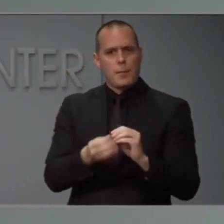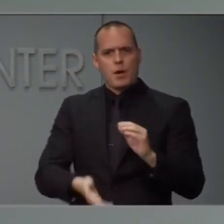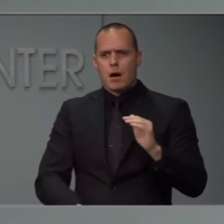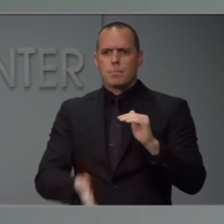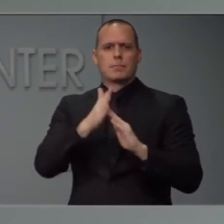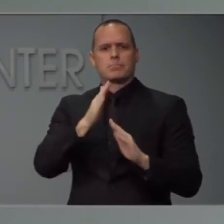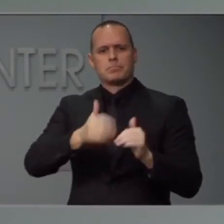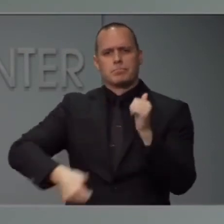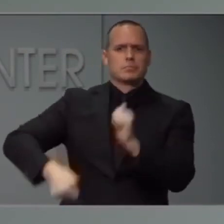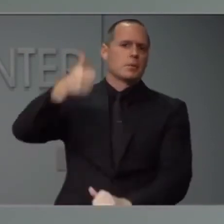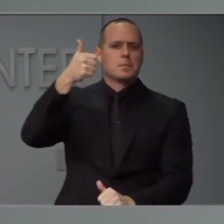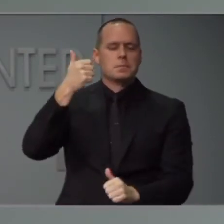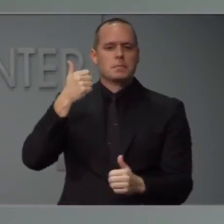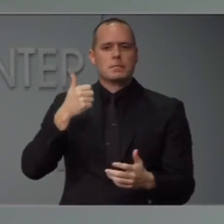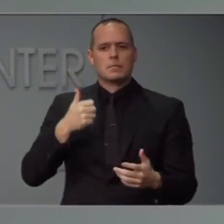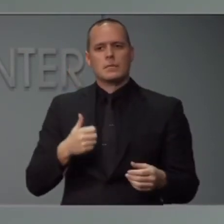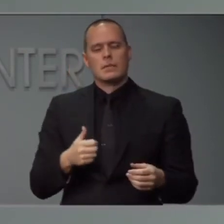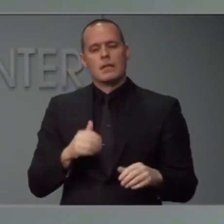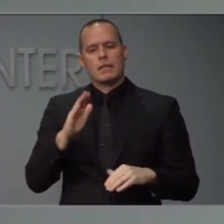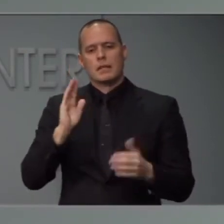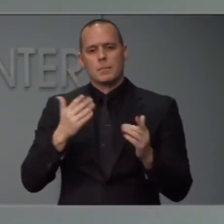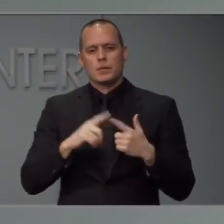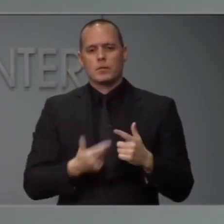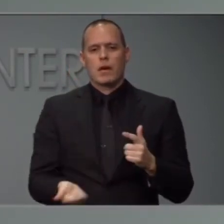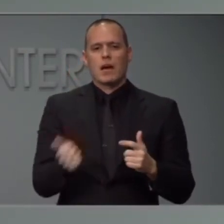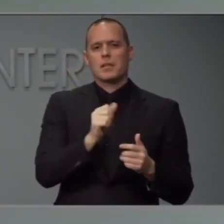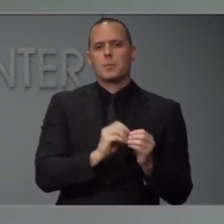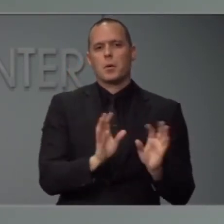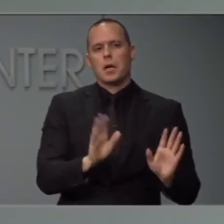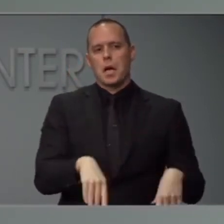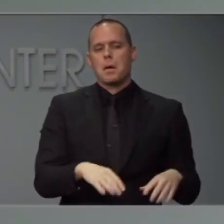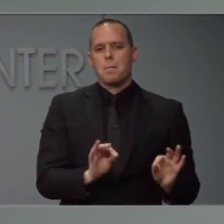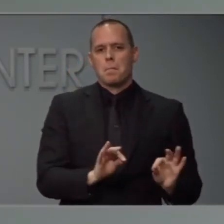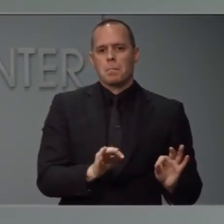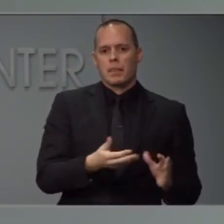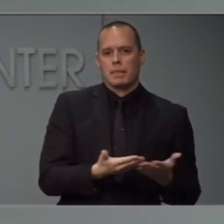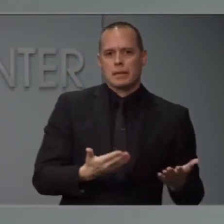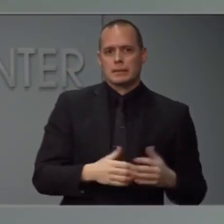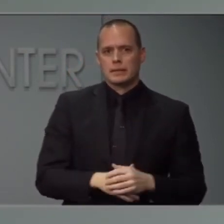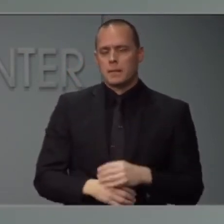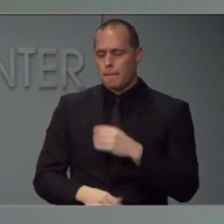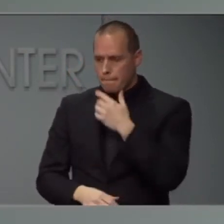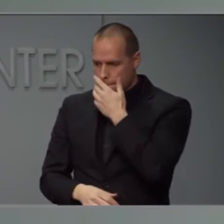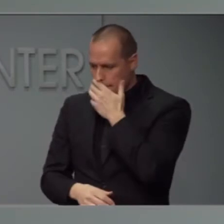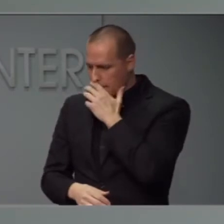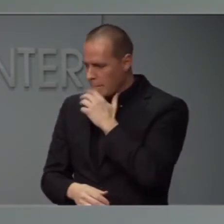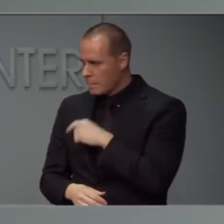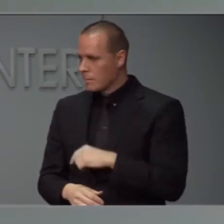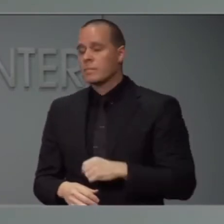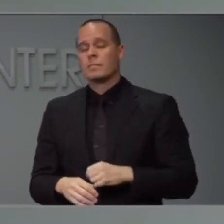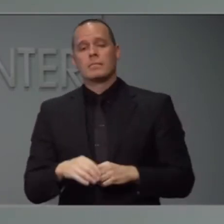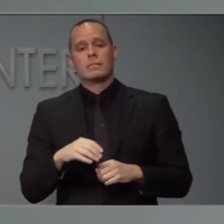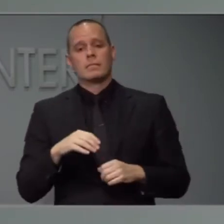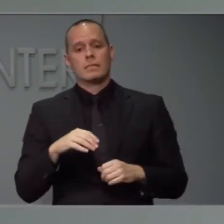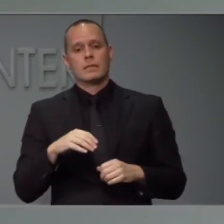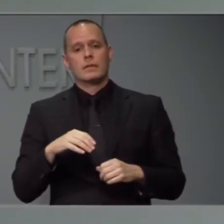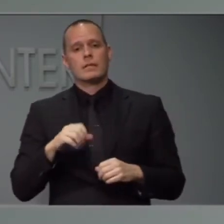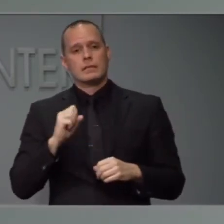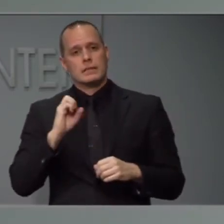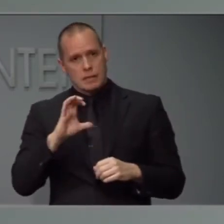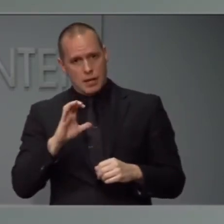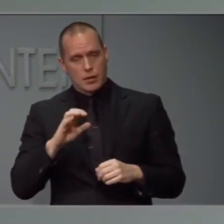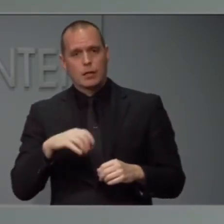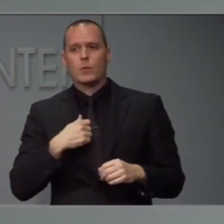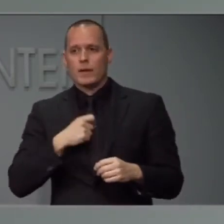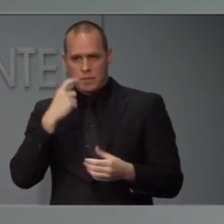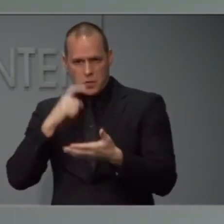some of the more seasonal stuff we see? Thank you for the question. So we're learning a lot about this virus, looking at what's happened around